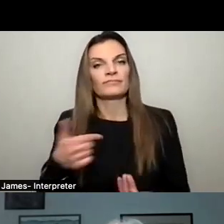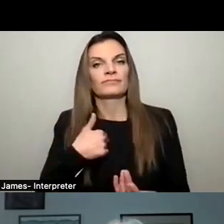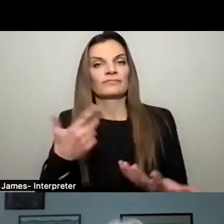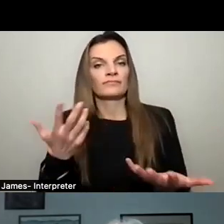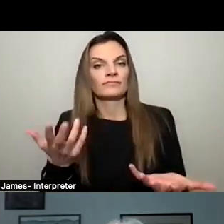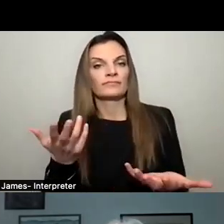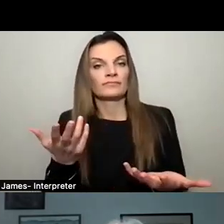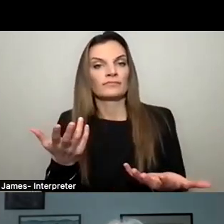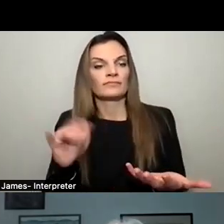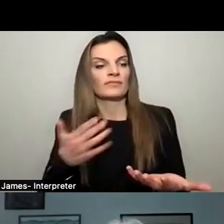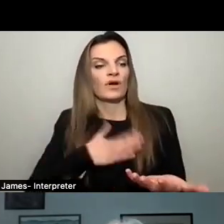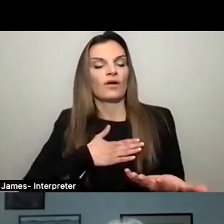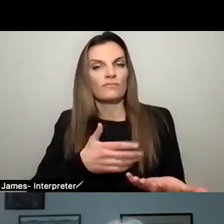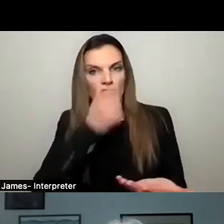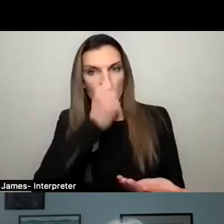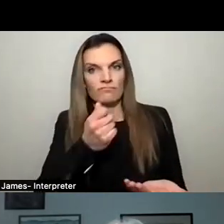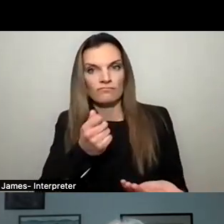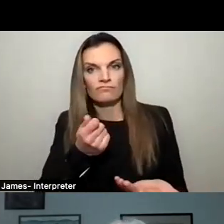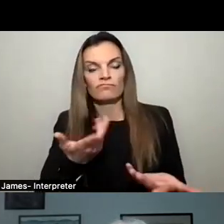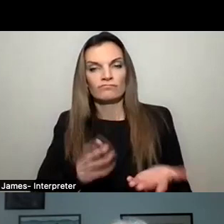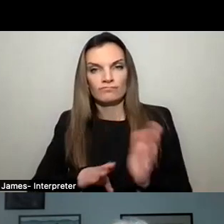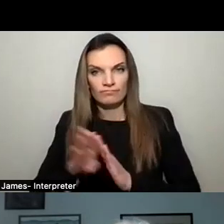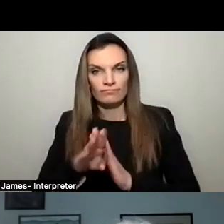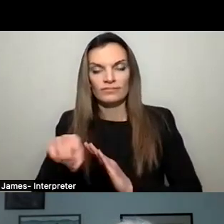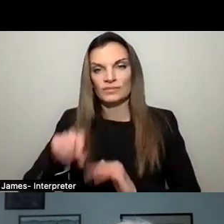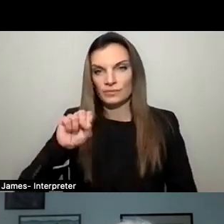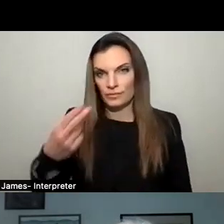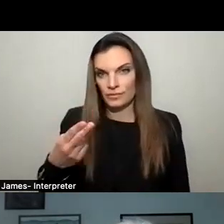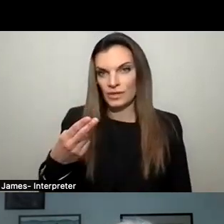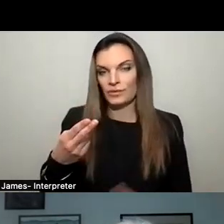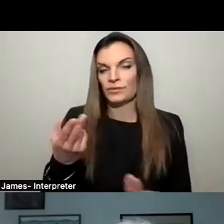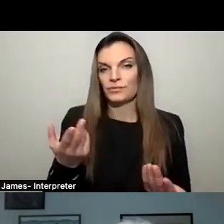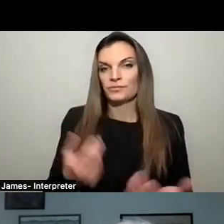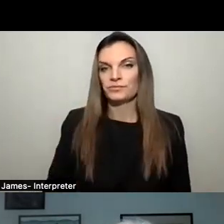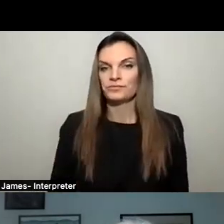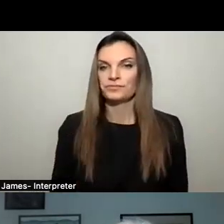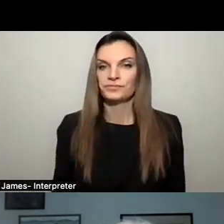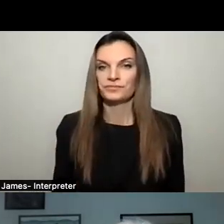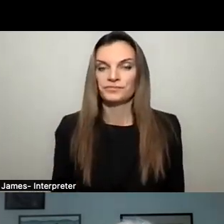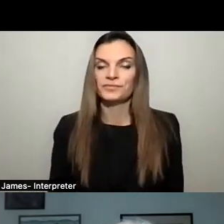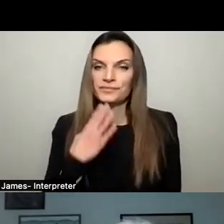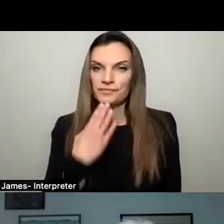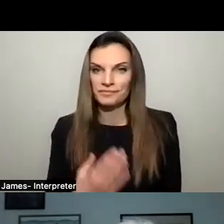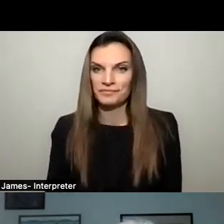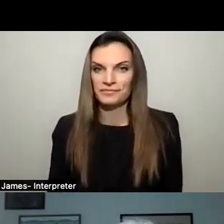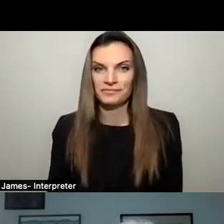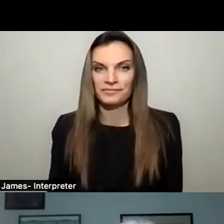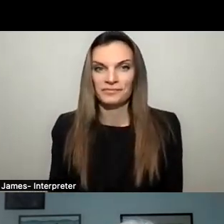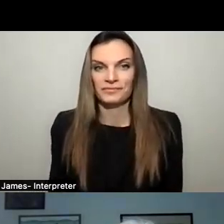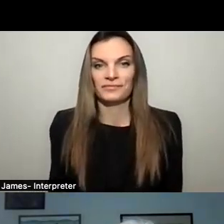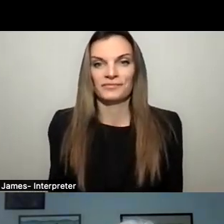want to be as we, you know, continue this evolution of Sleepy Hollow towards where we want to go. Thank you. Thank you.